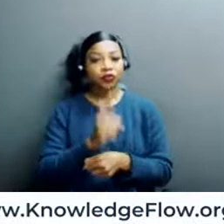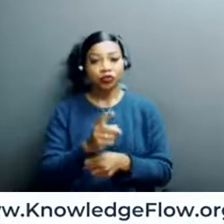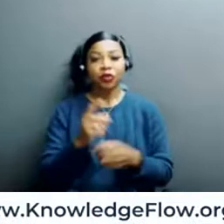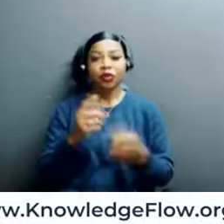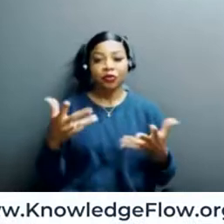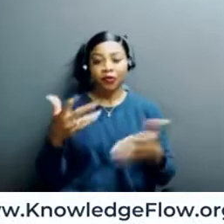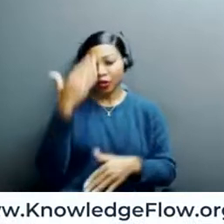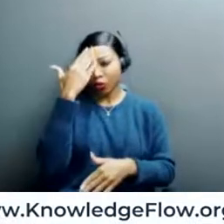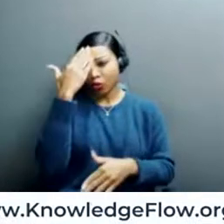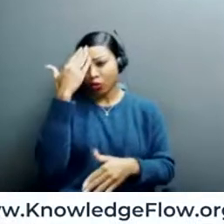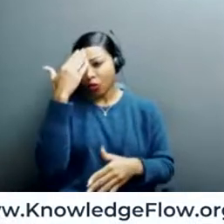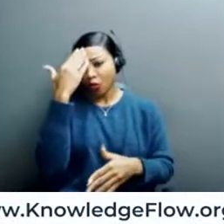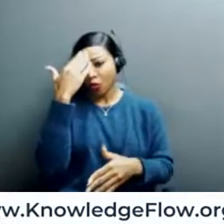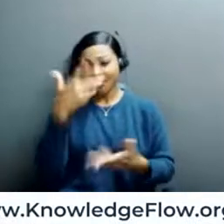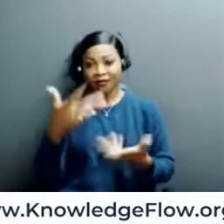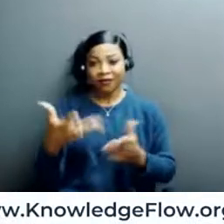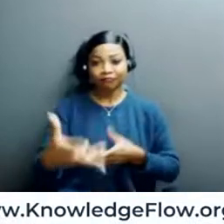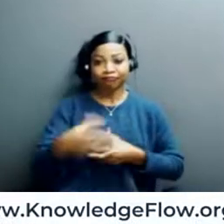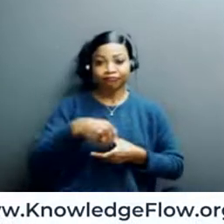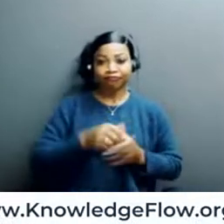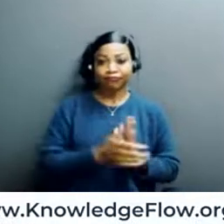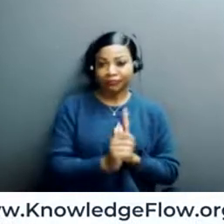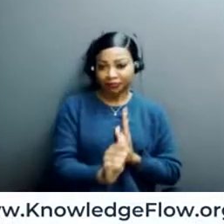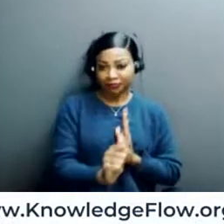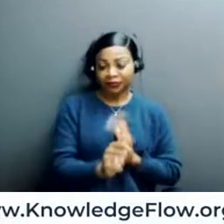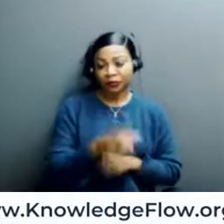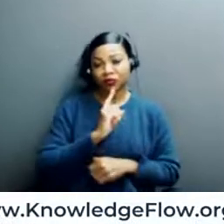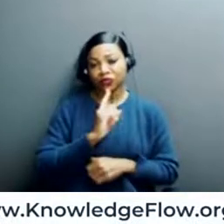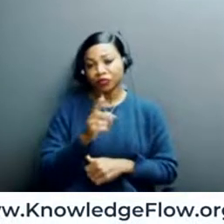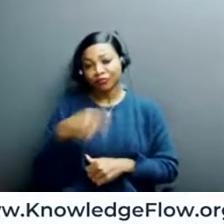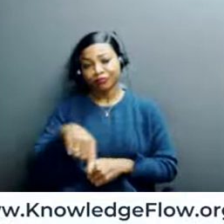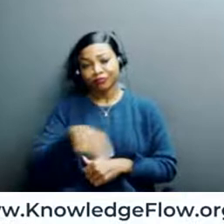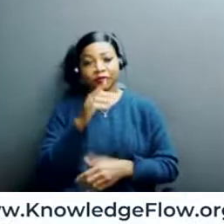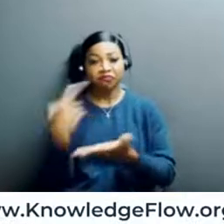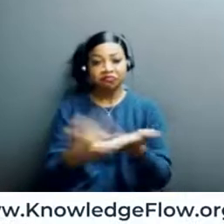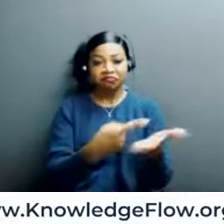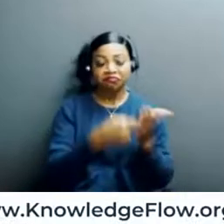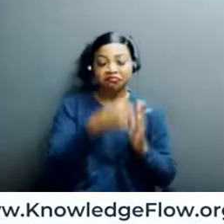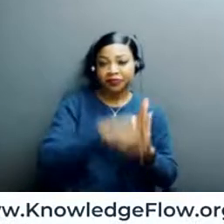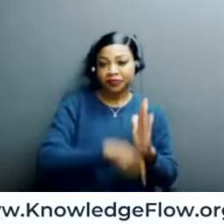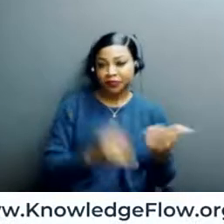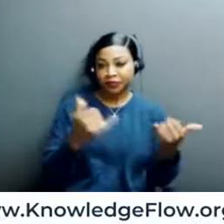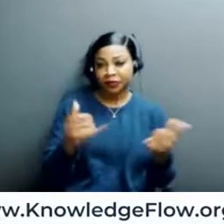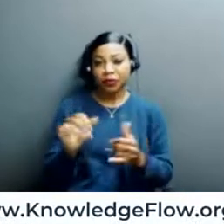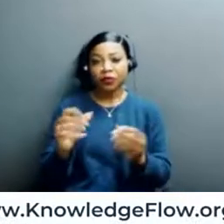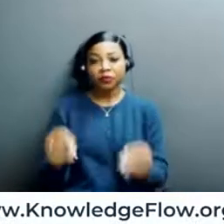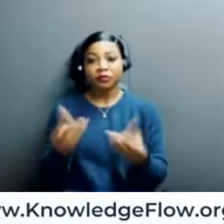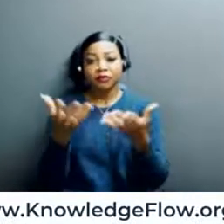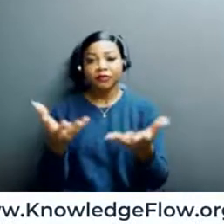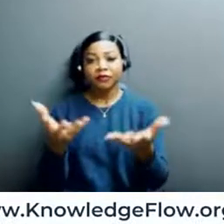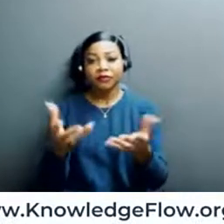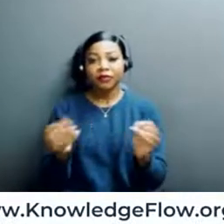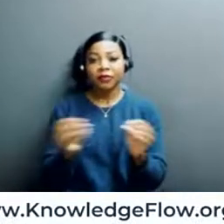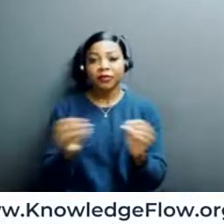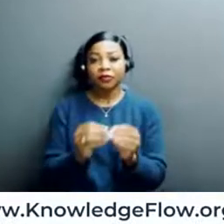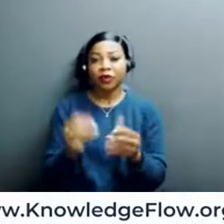cybersecurity skills, if you will, which I'm sure we will talk a lot about in detail today and provide a lot of the tips and tricks that I'm sure many of